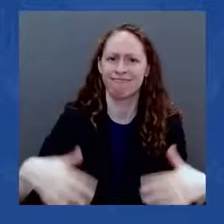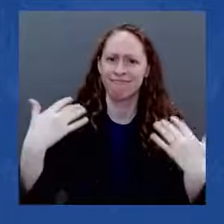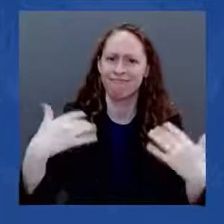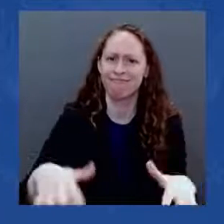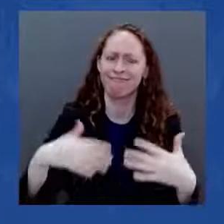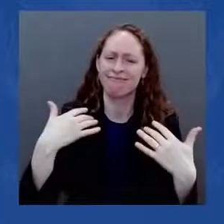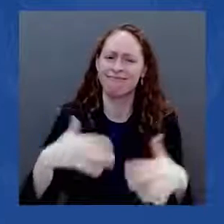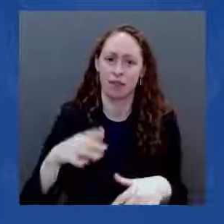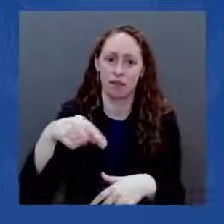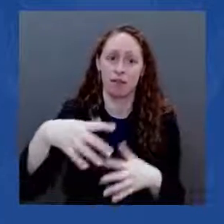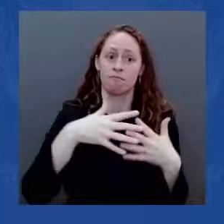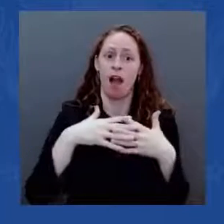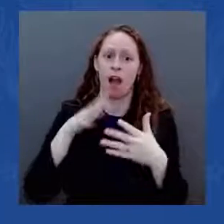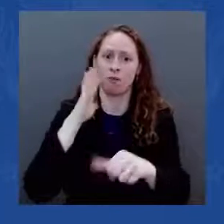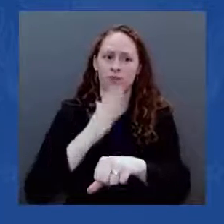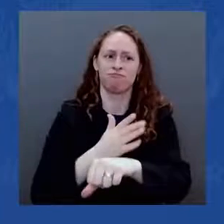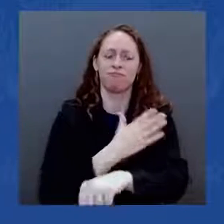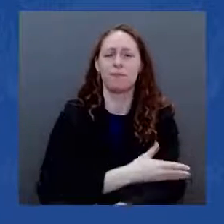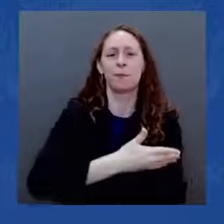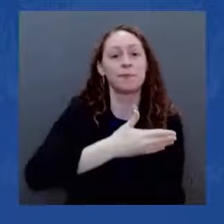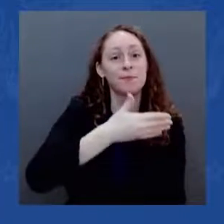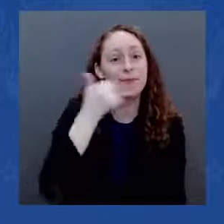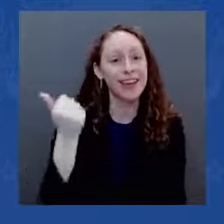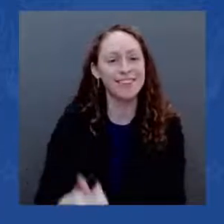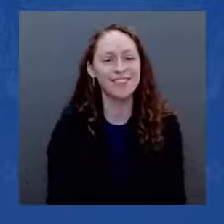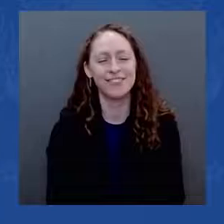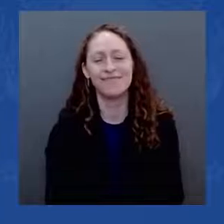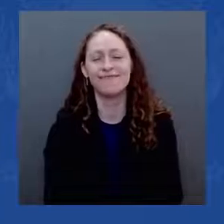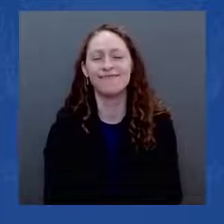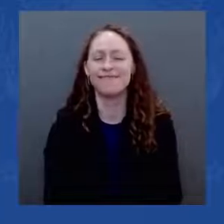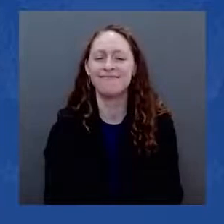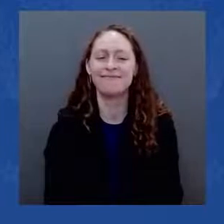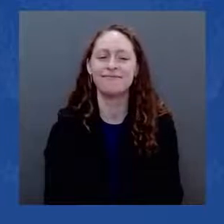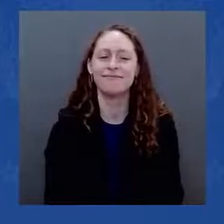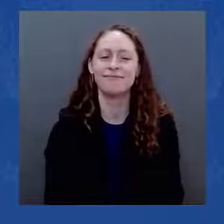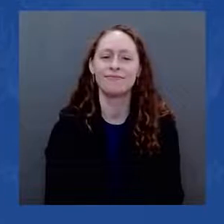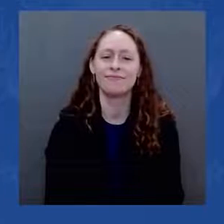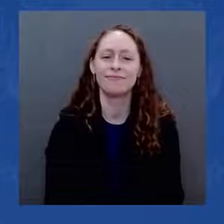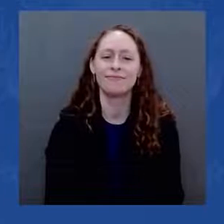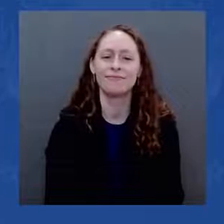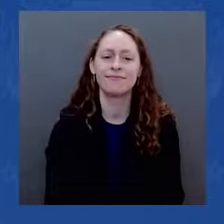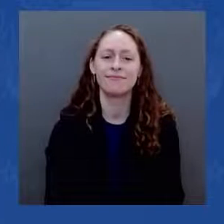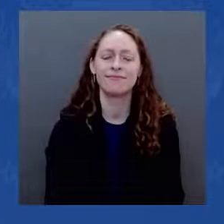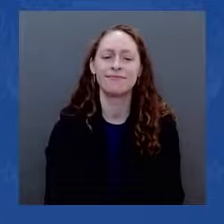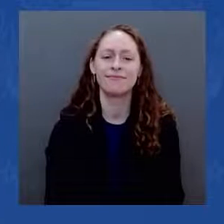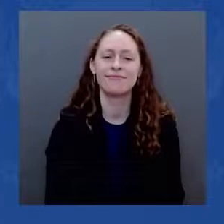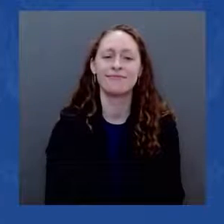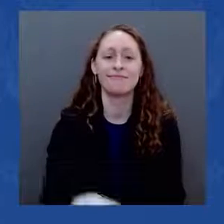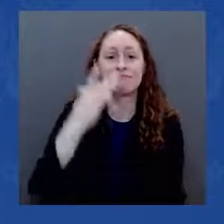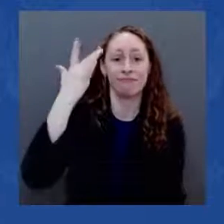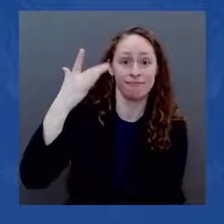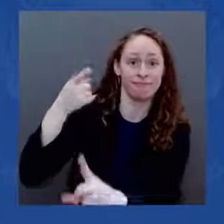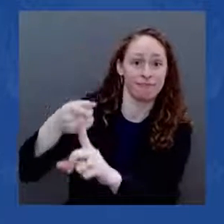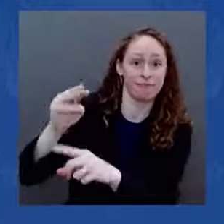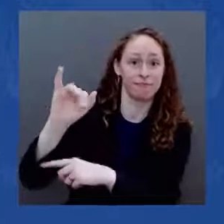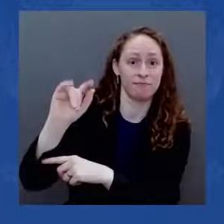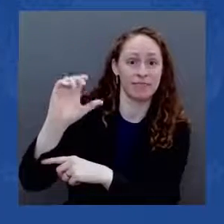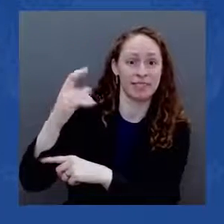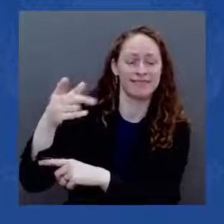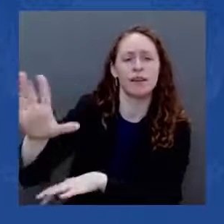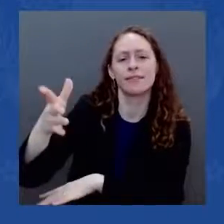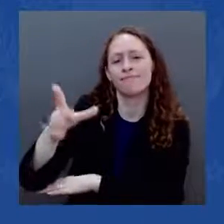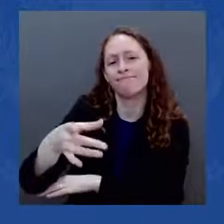bill is because he gets it. He's a former mayor who knows that the real measure of success is not